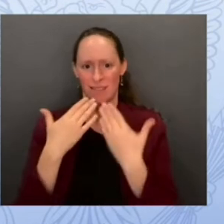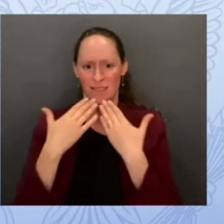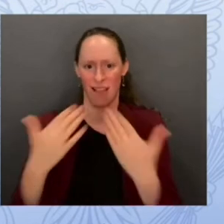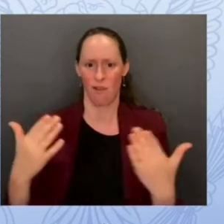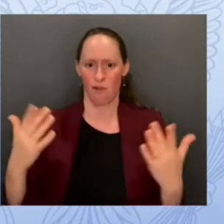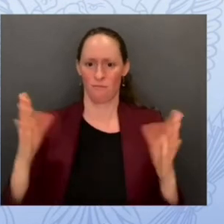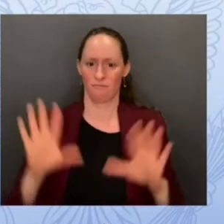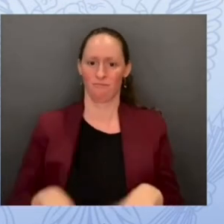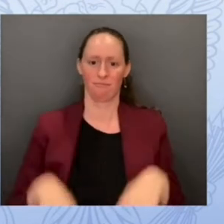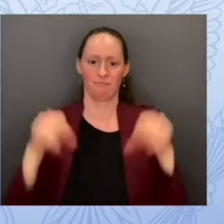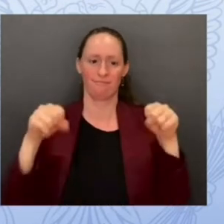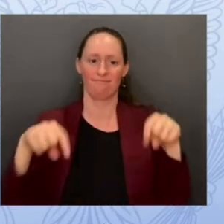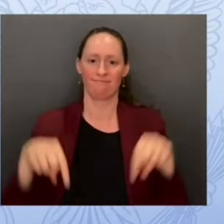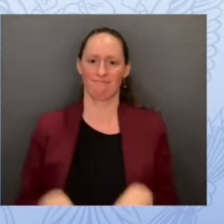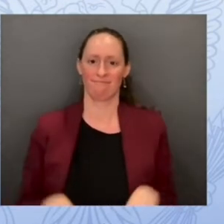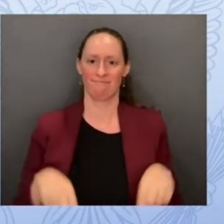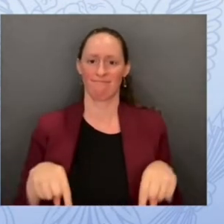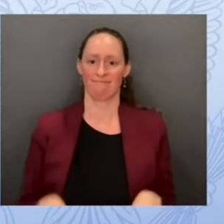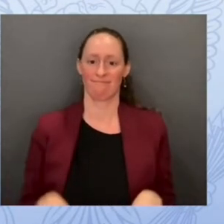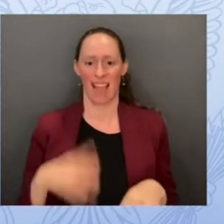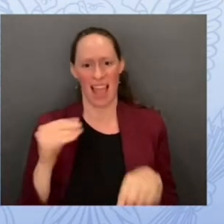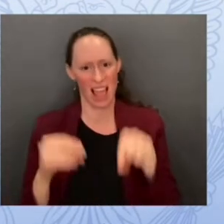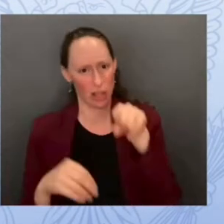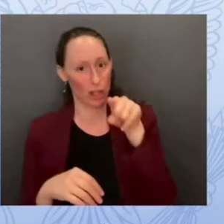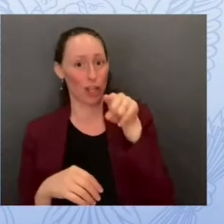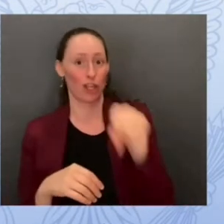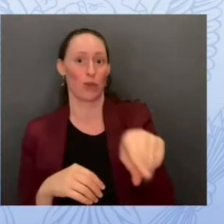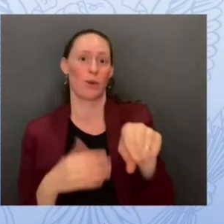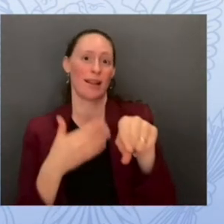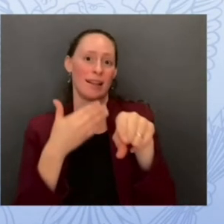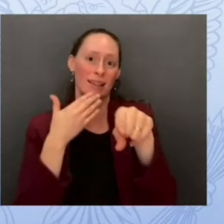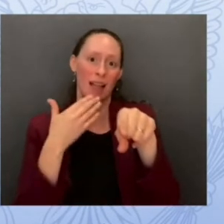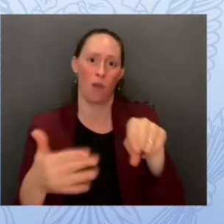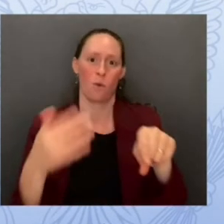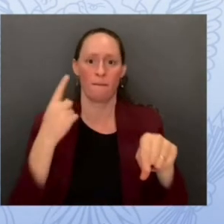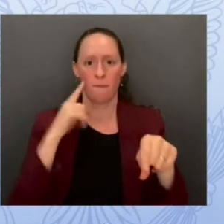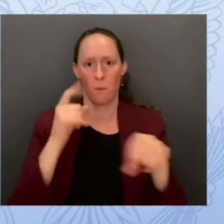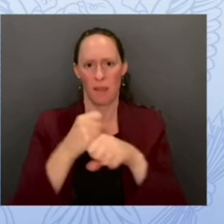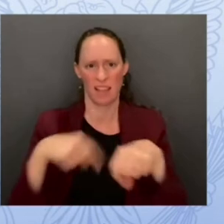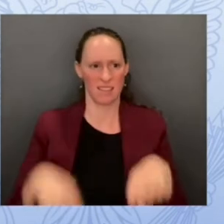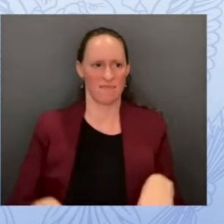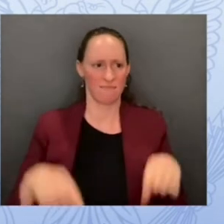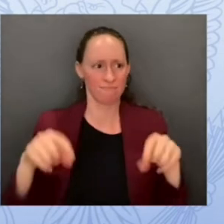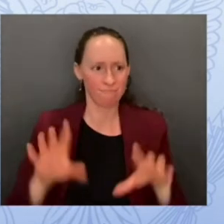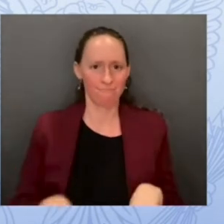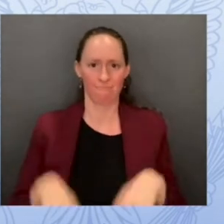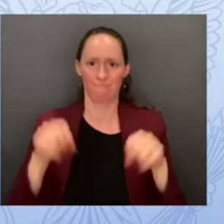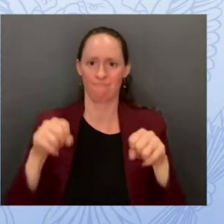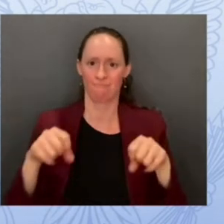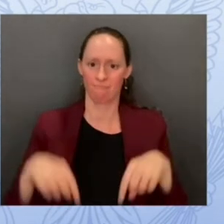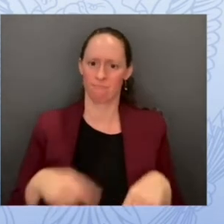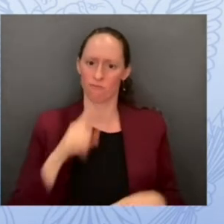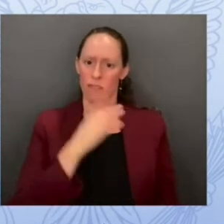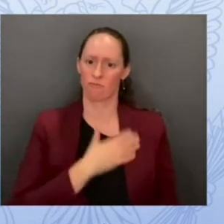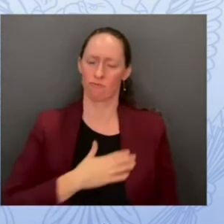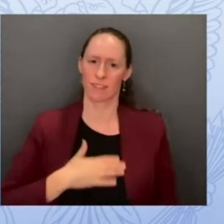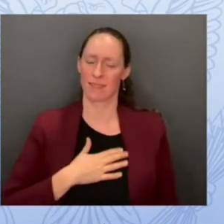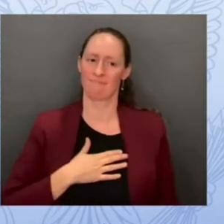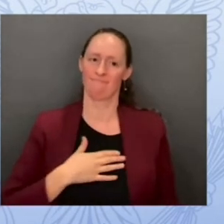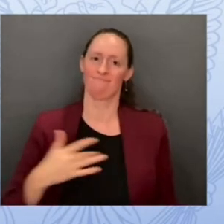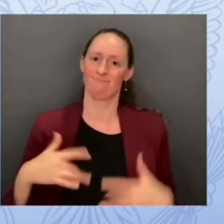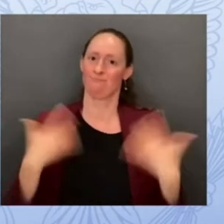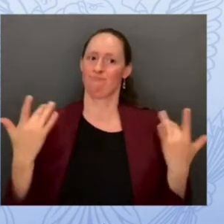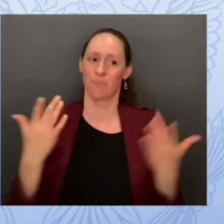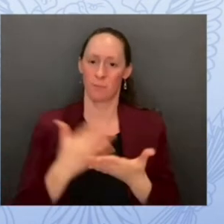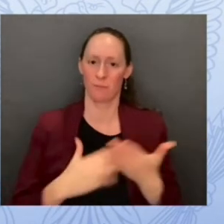um to make this event happen is appreciated and we're excited to be a part of it um when you look at a